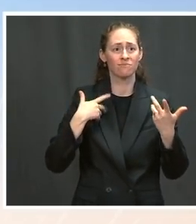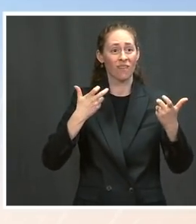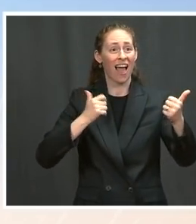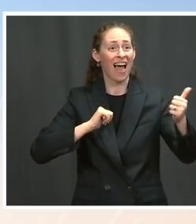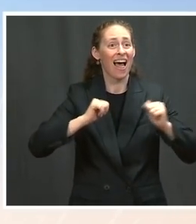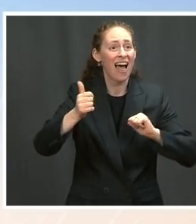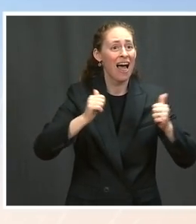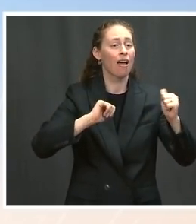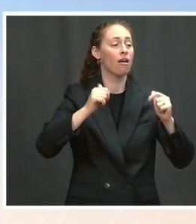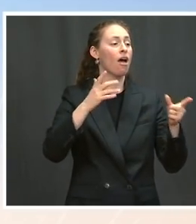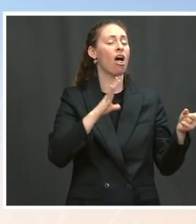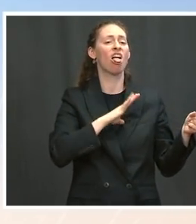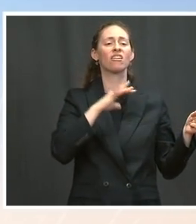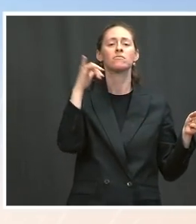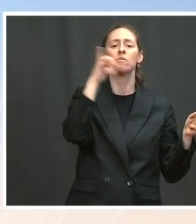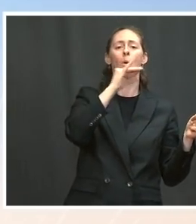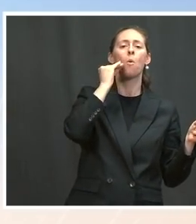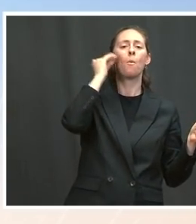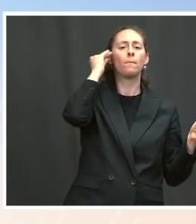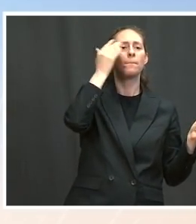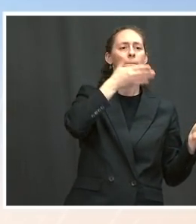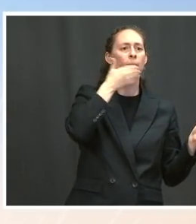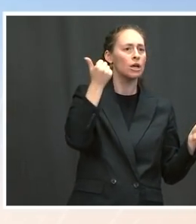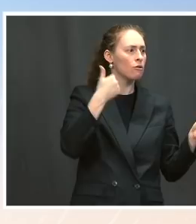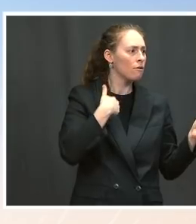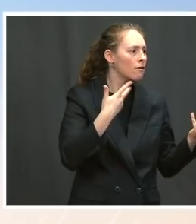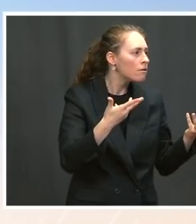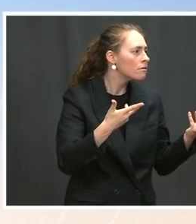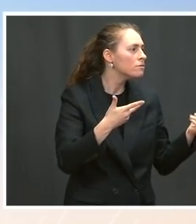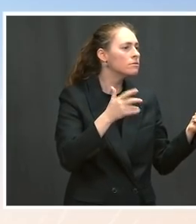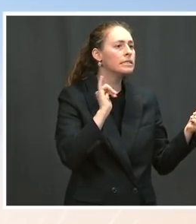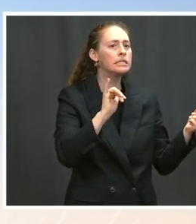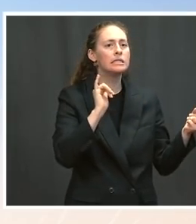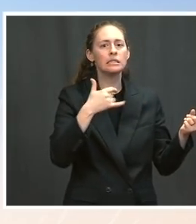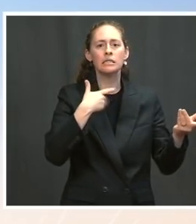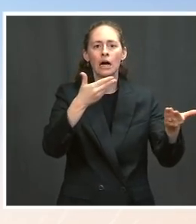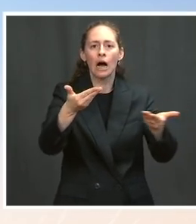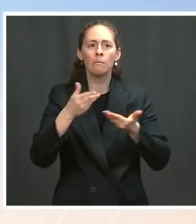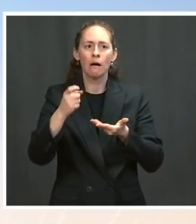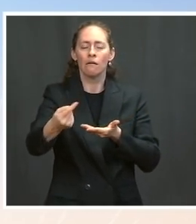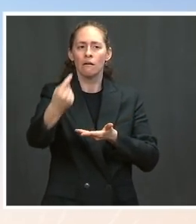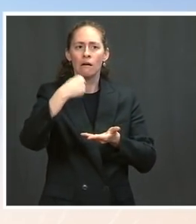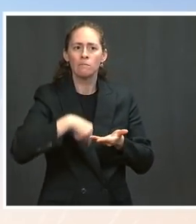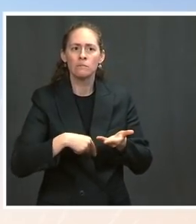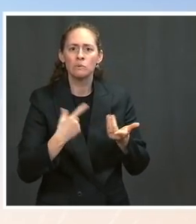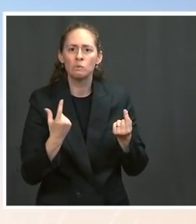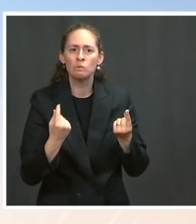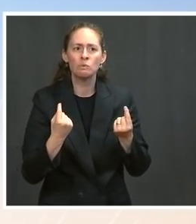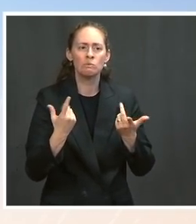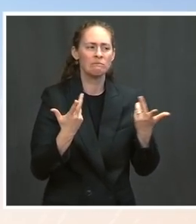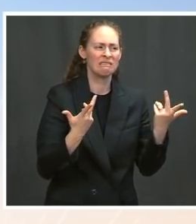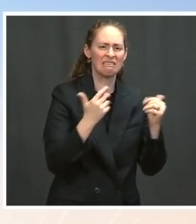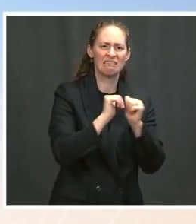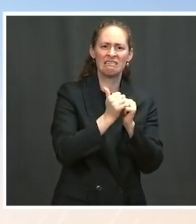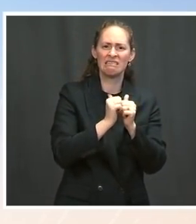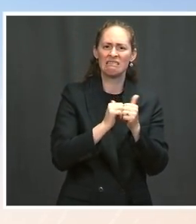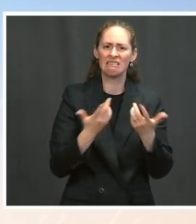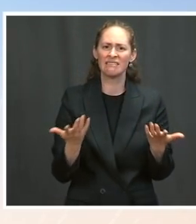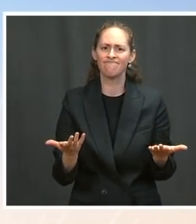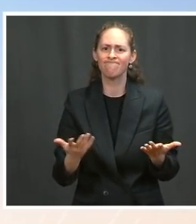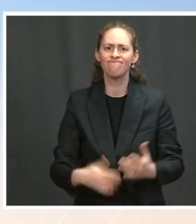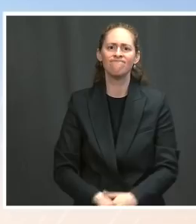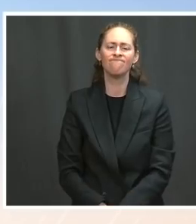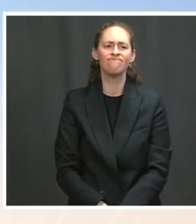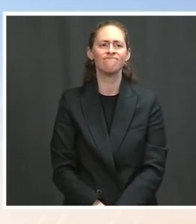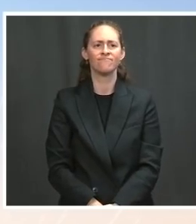consumer prices and touch off an inflationary cycle that so many experts have been worried about? Ms. Well, I really doubt that we're going